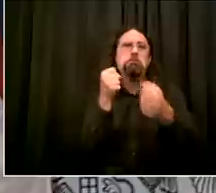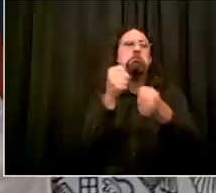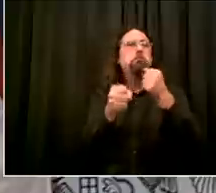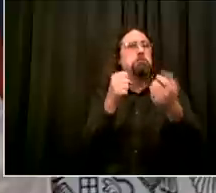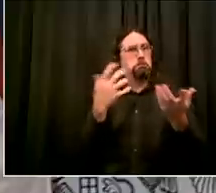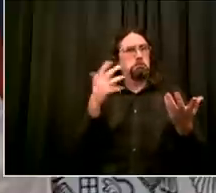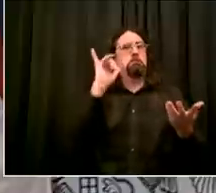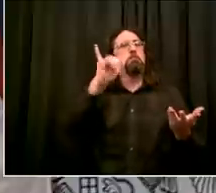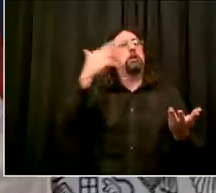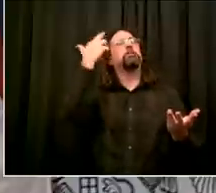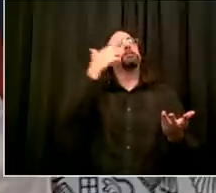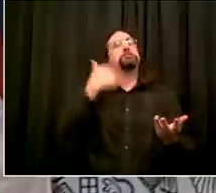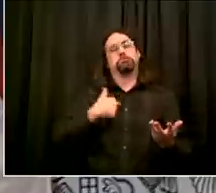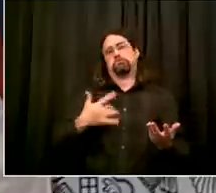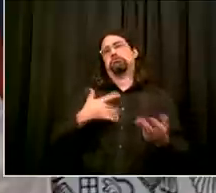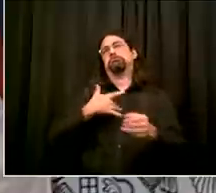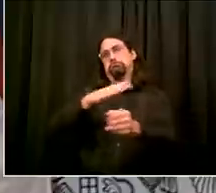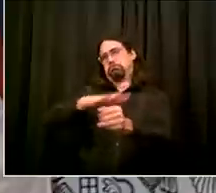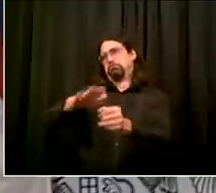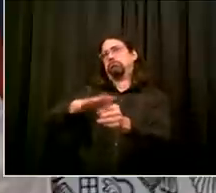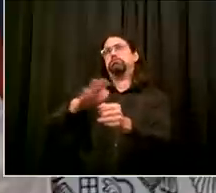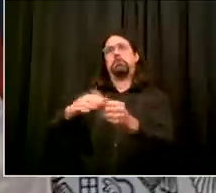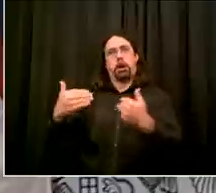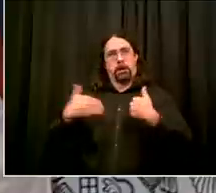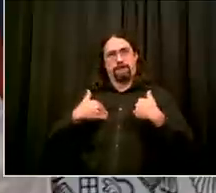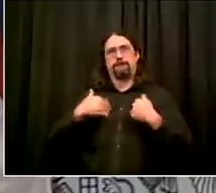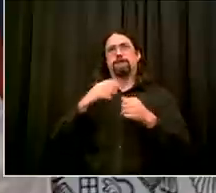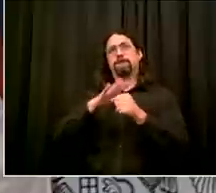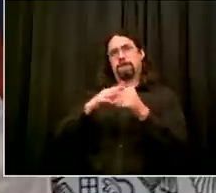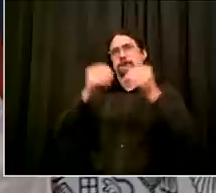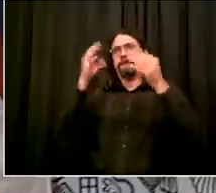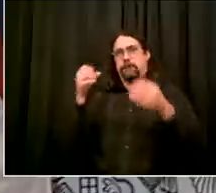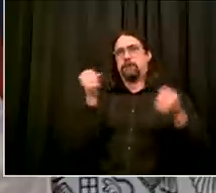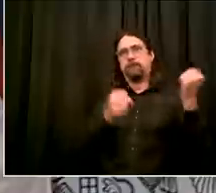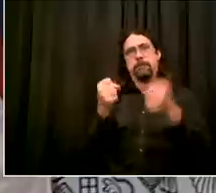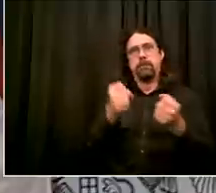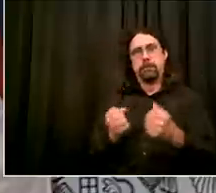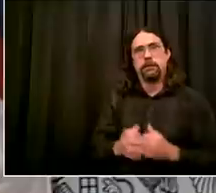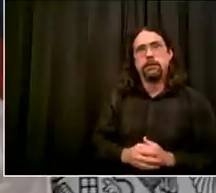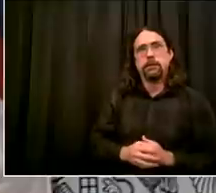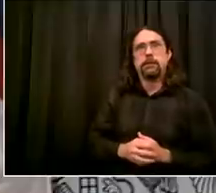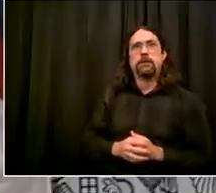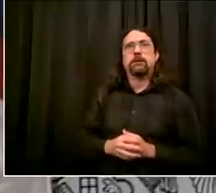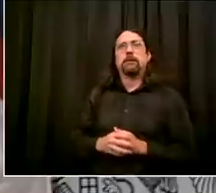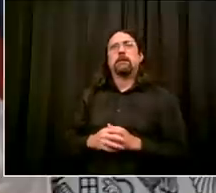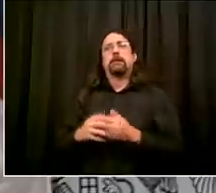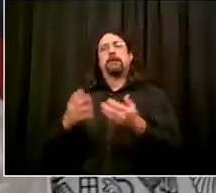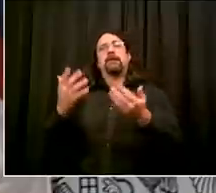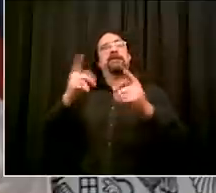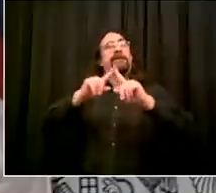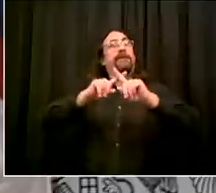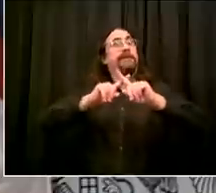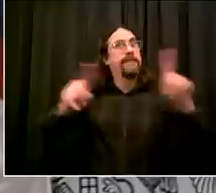-day basis when someone just happens to be sick but the numbers are coming in quite strong now go ahead